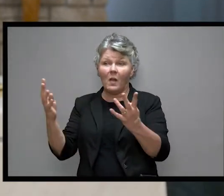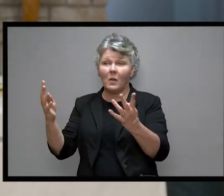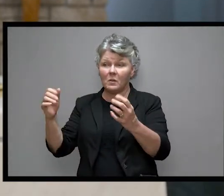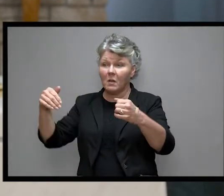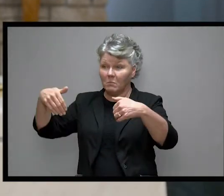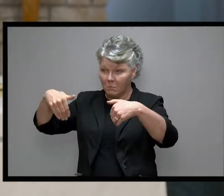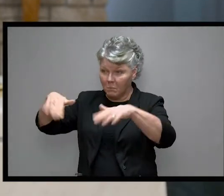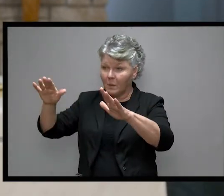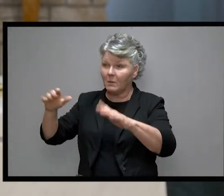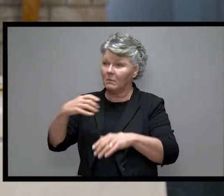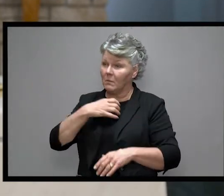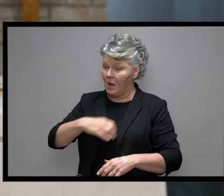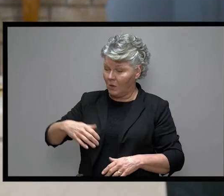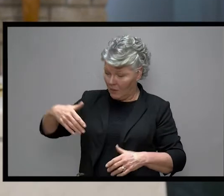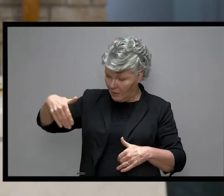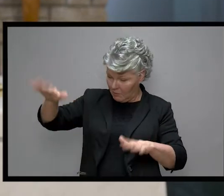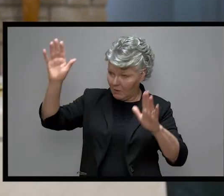-handed.